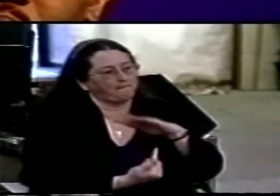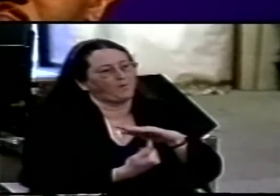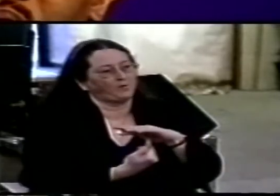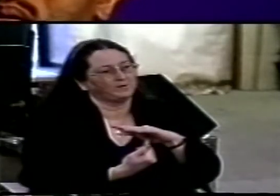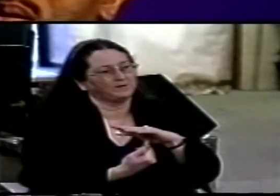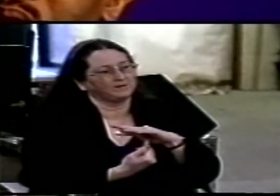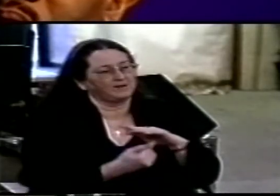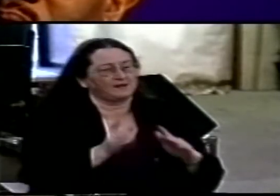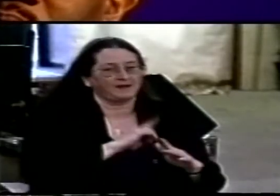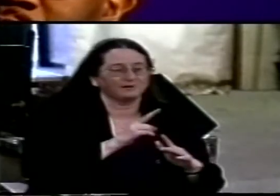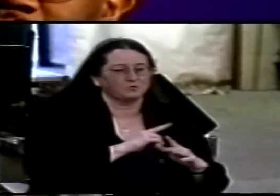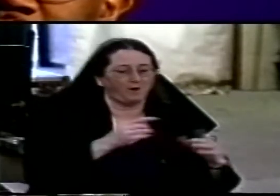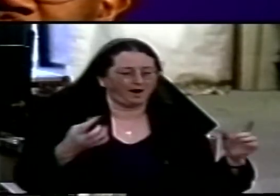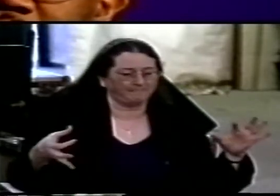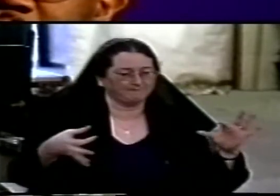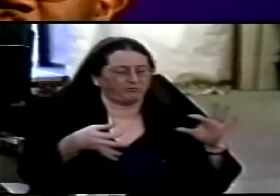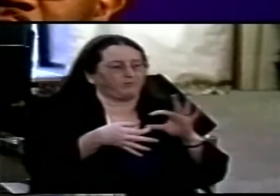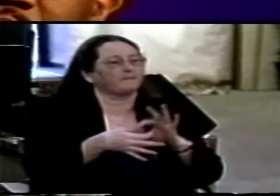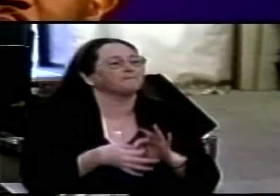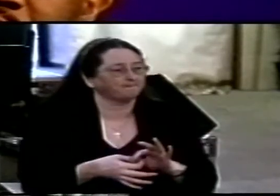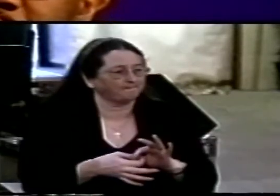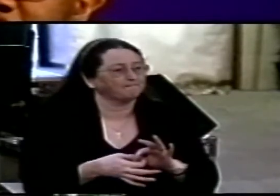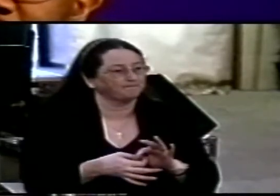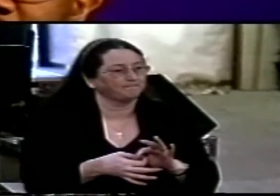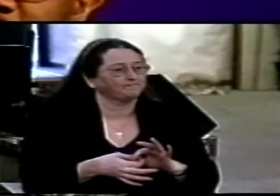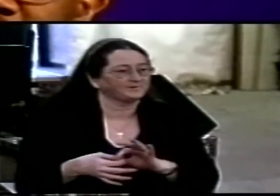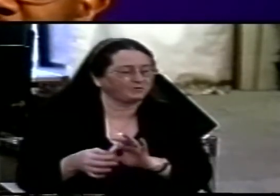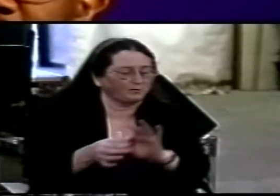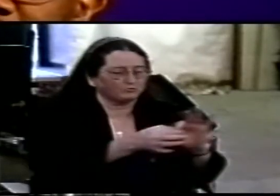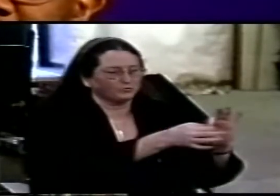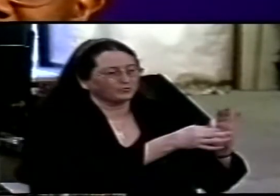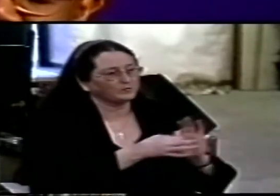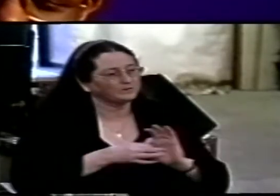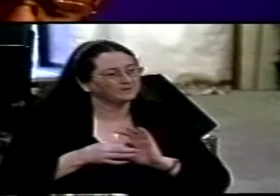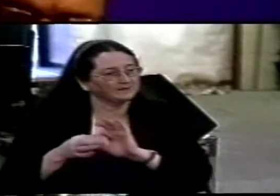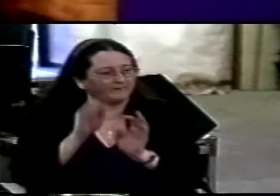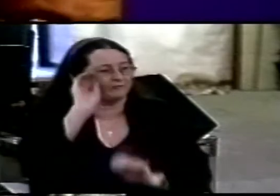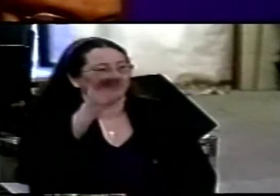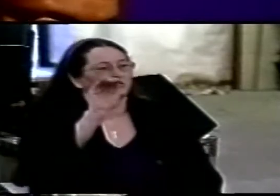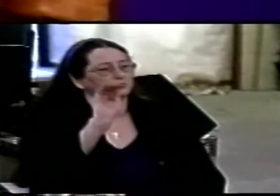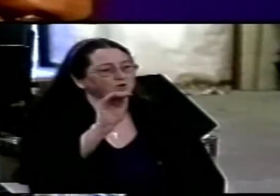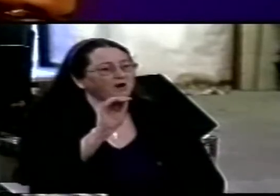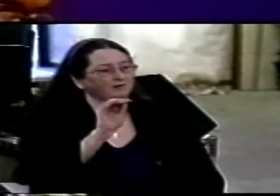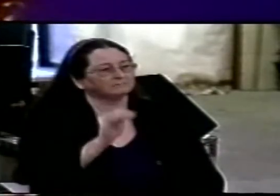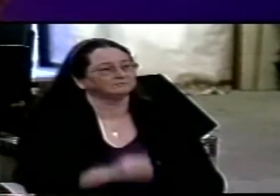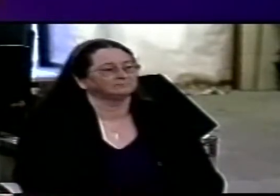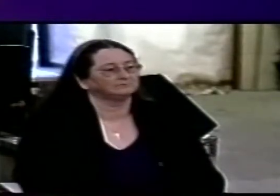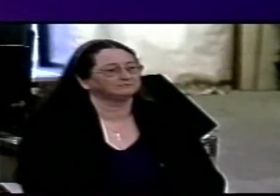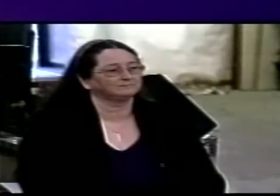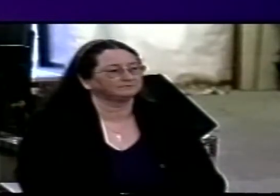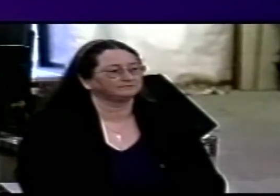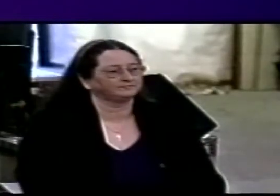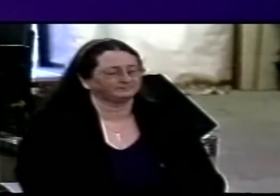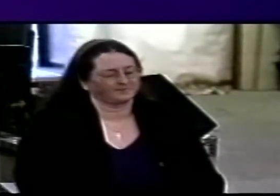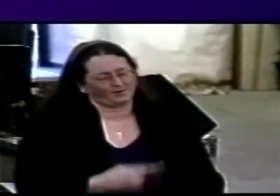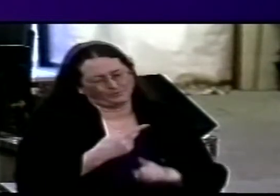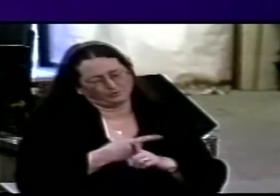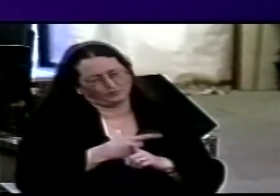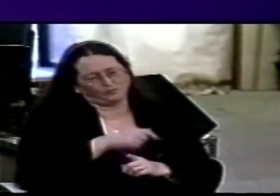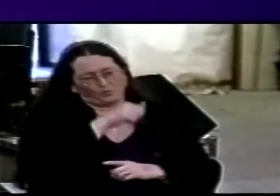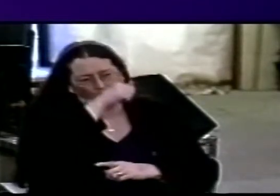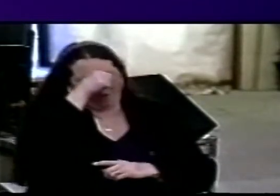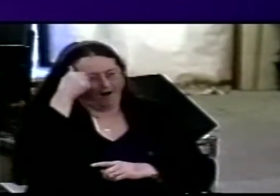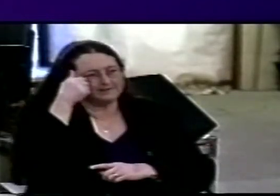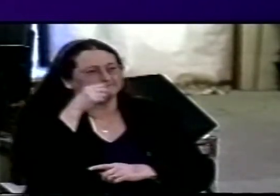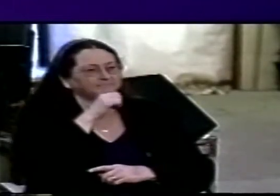rallying point of our unity as we move into the future I was talking with a very wise man Bishop Murray